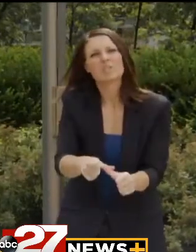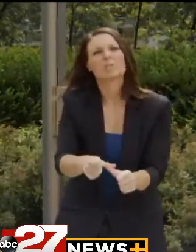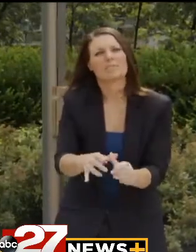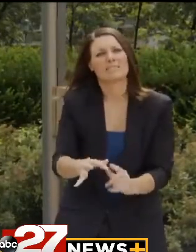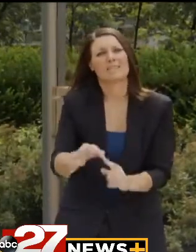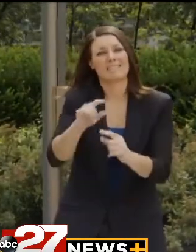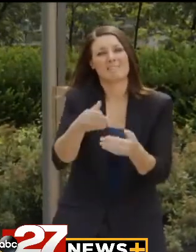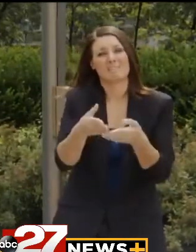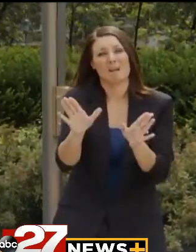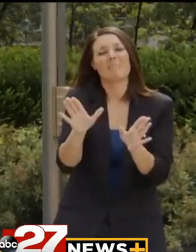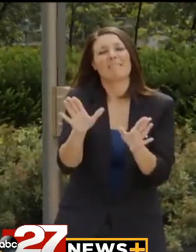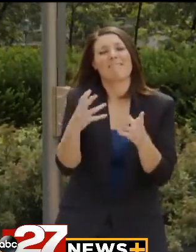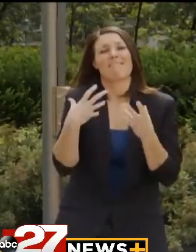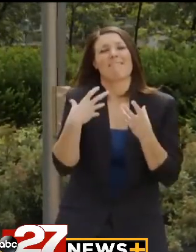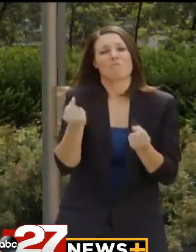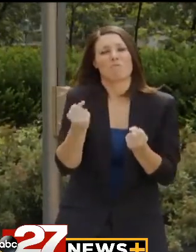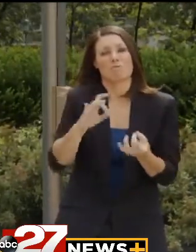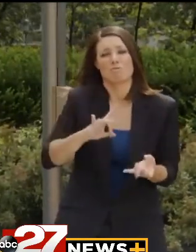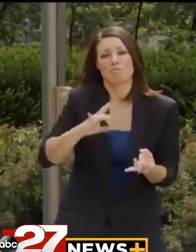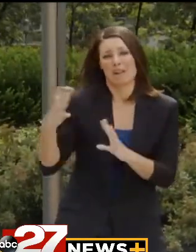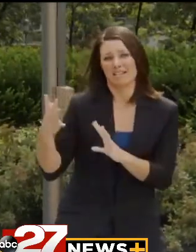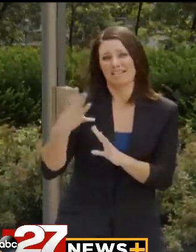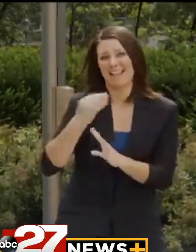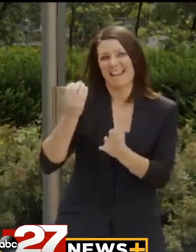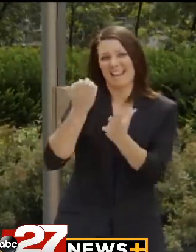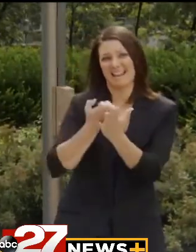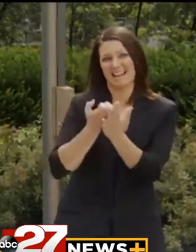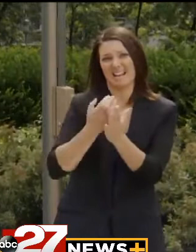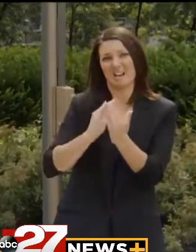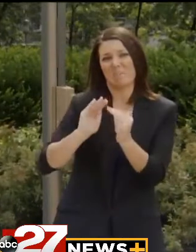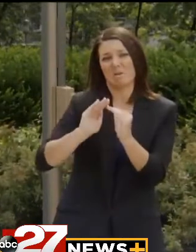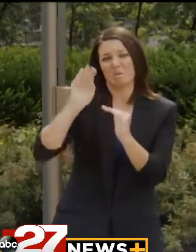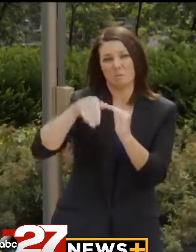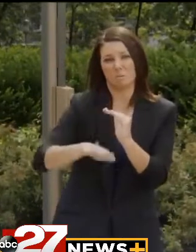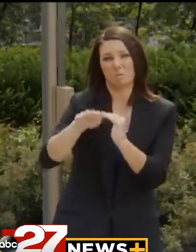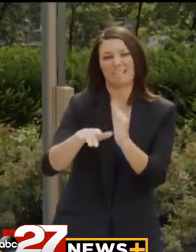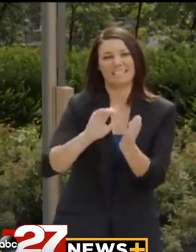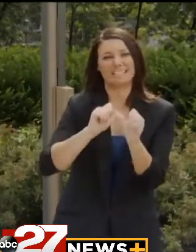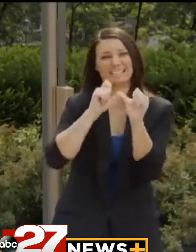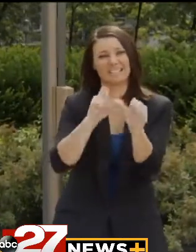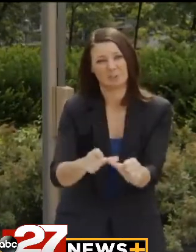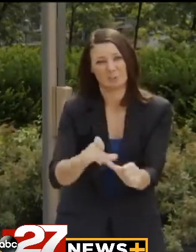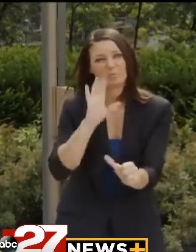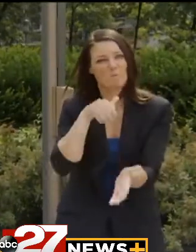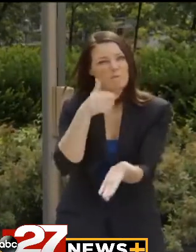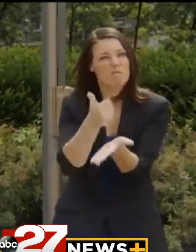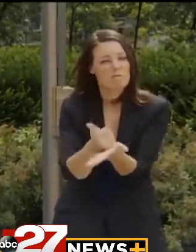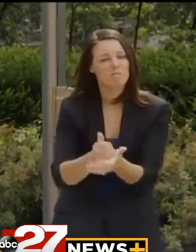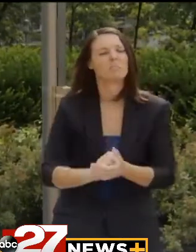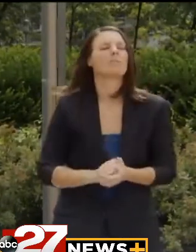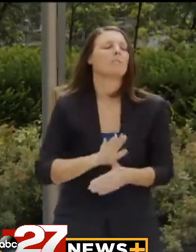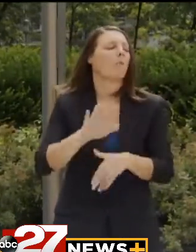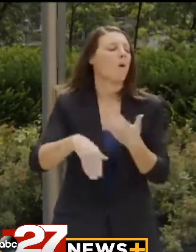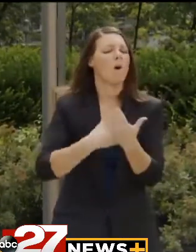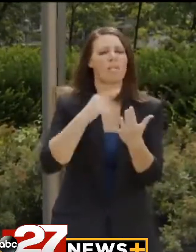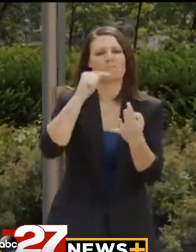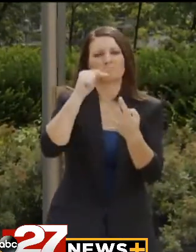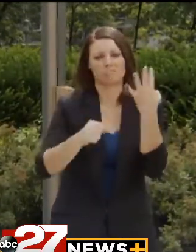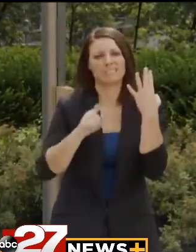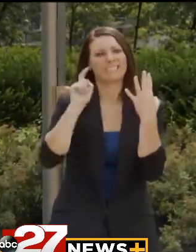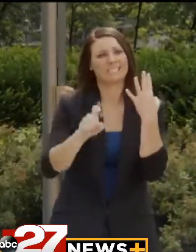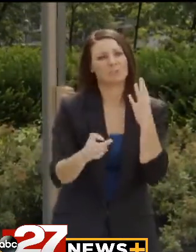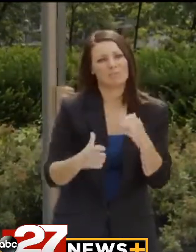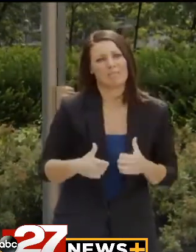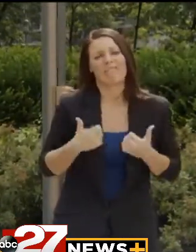public health crisis and period of economic instability continues. These are all the things we need to live